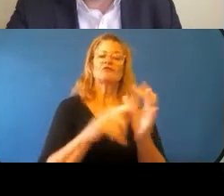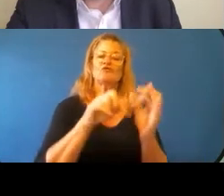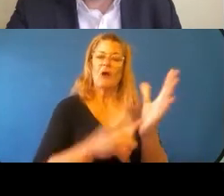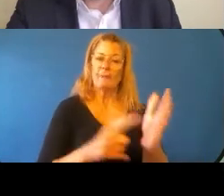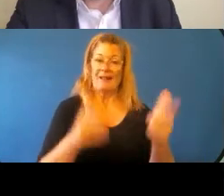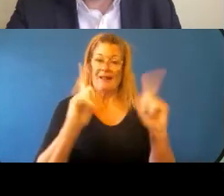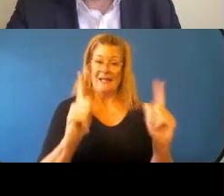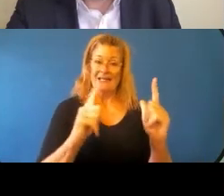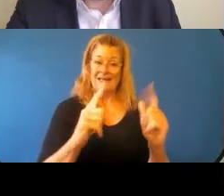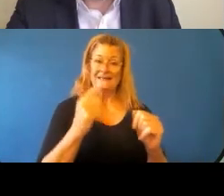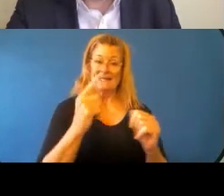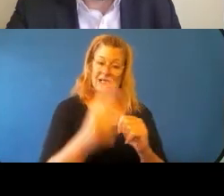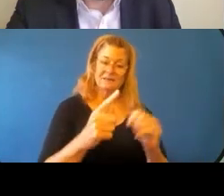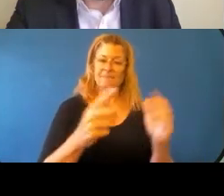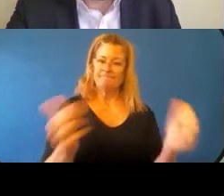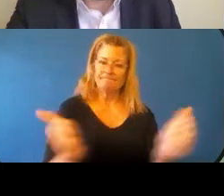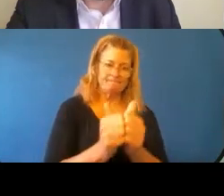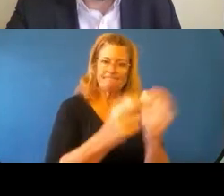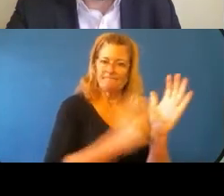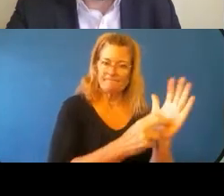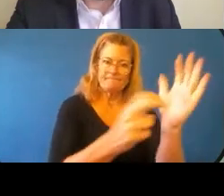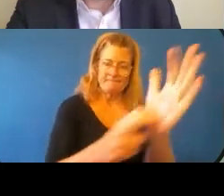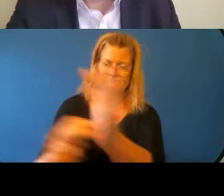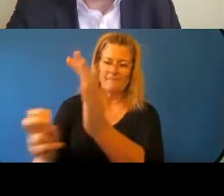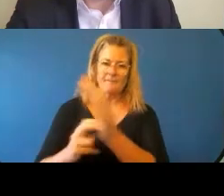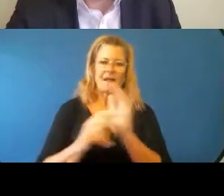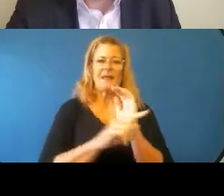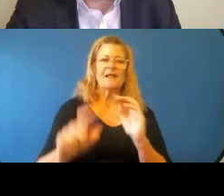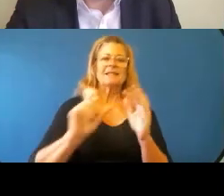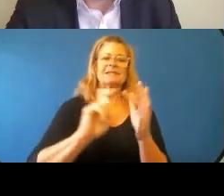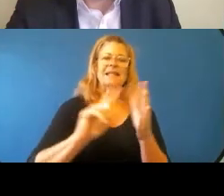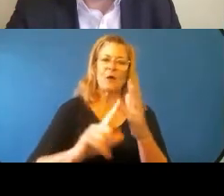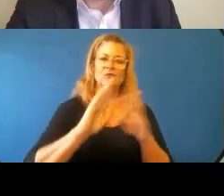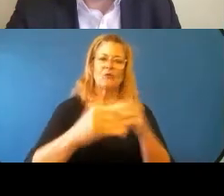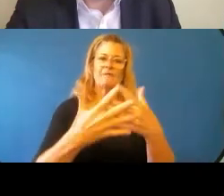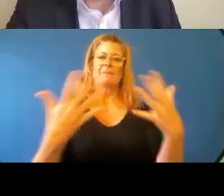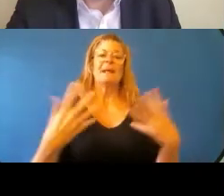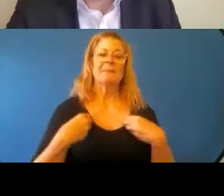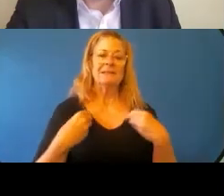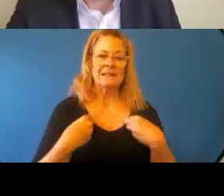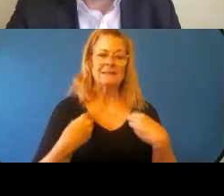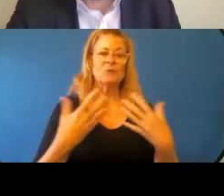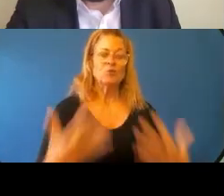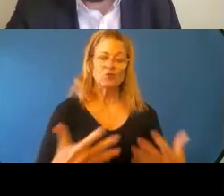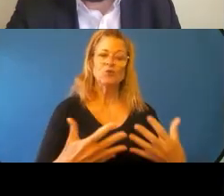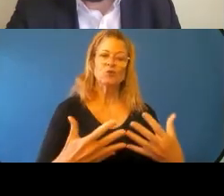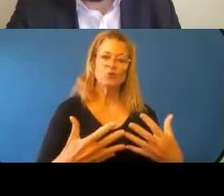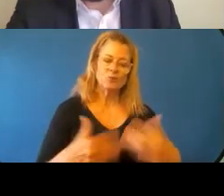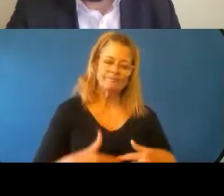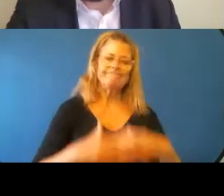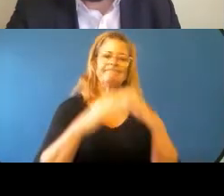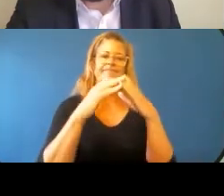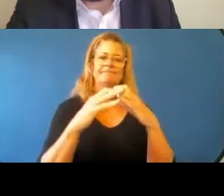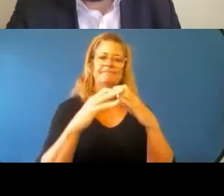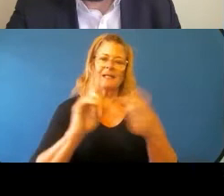And then next level at the operations level with our CEOs, our GMs, of which there are eight, to build lasting partnerships to get stuff done.